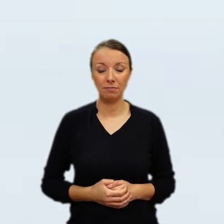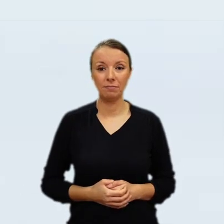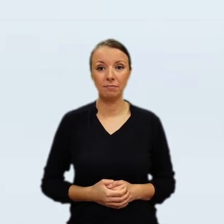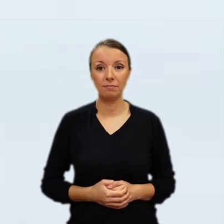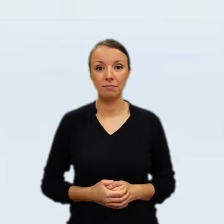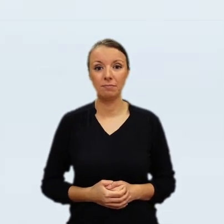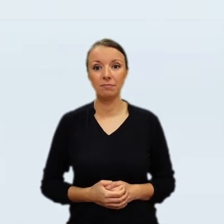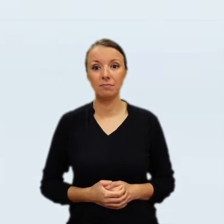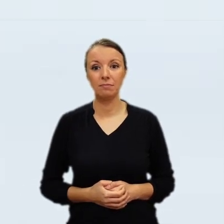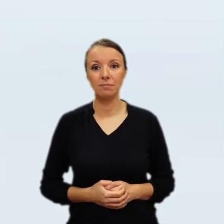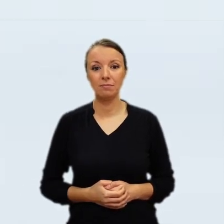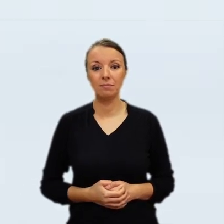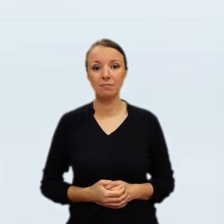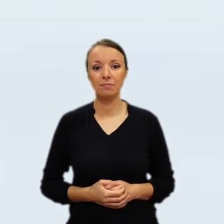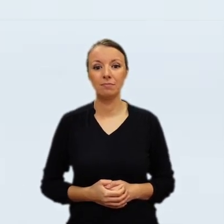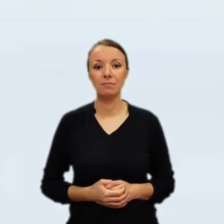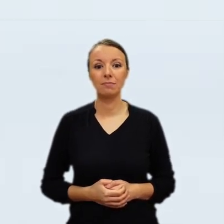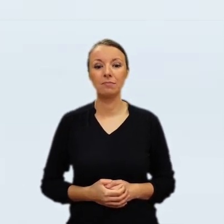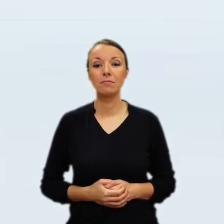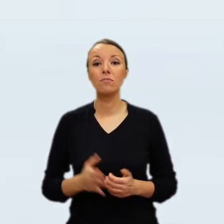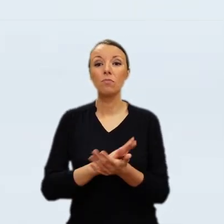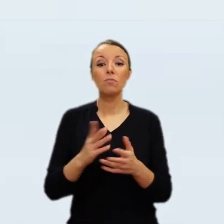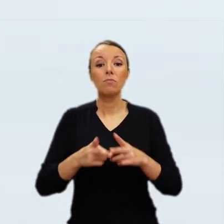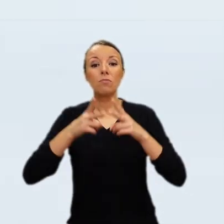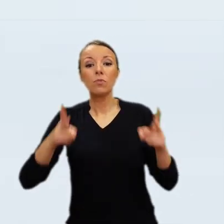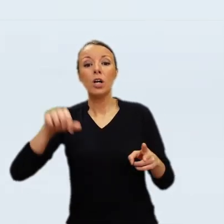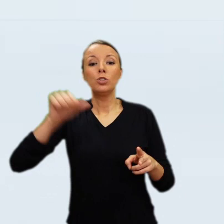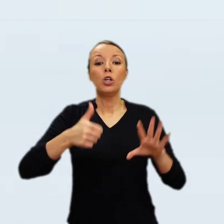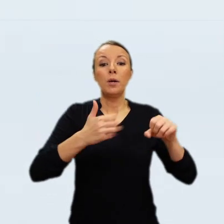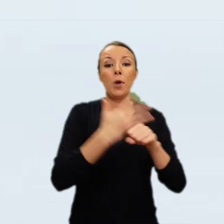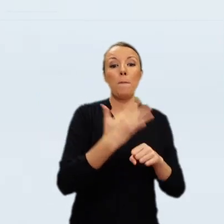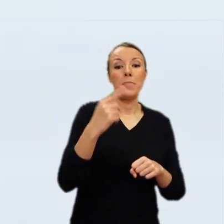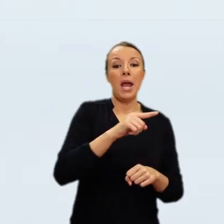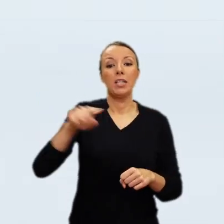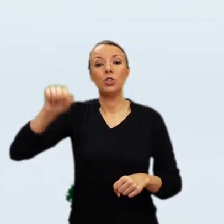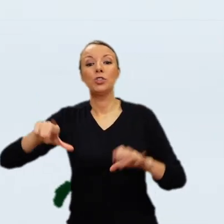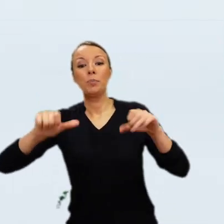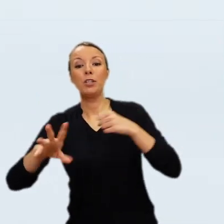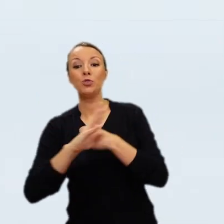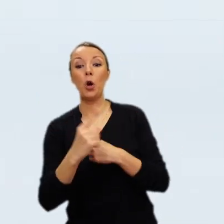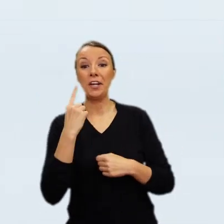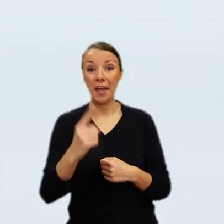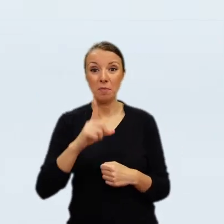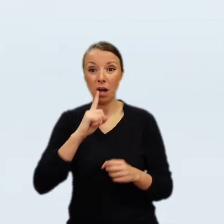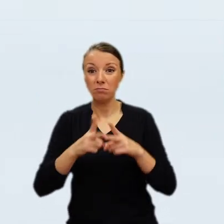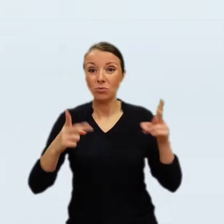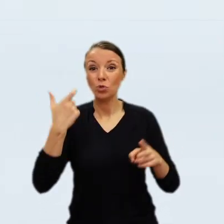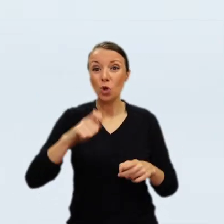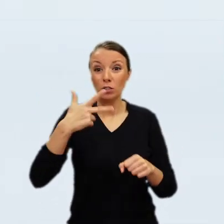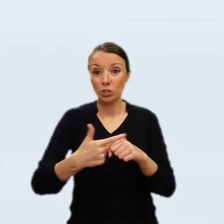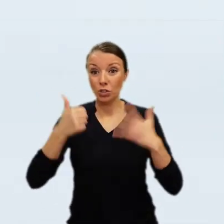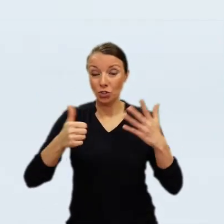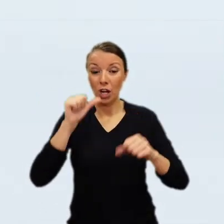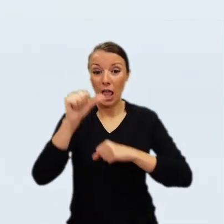The letter from Oginski to the King from mid-August 1791, which I quoted at the beginning of this lecture, is the first